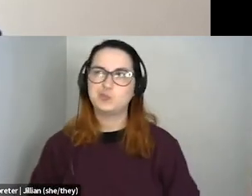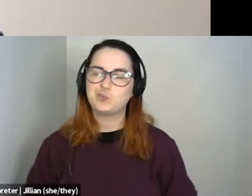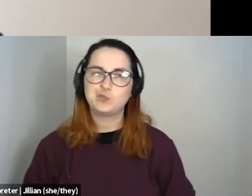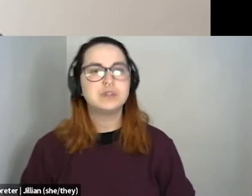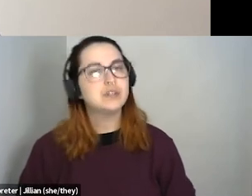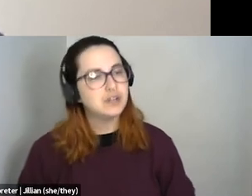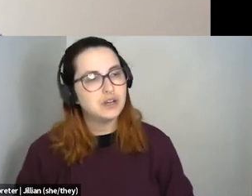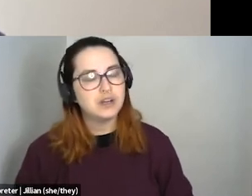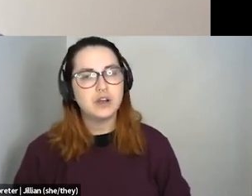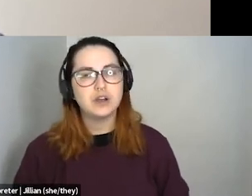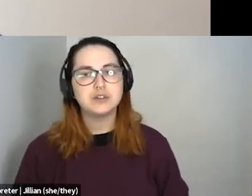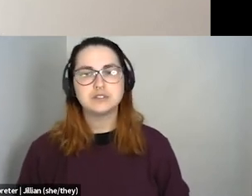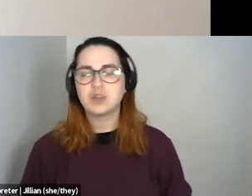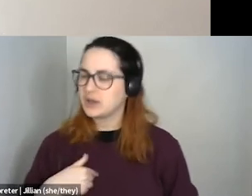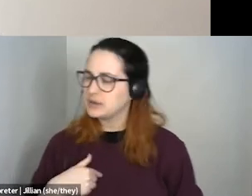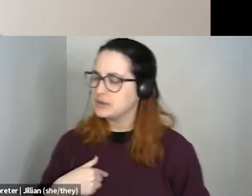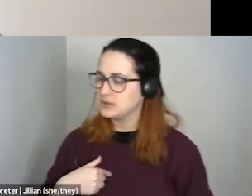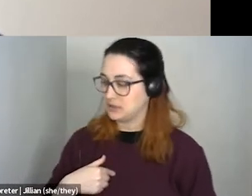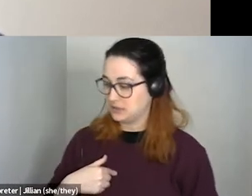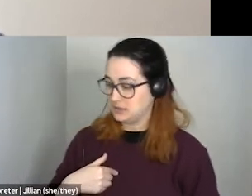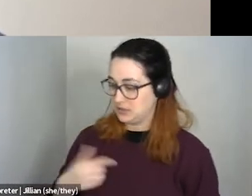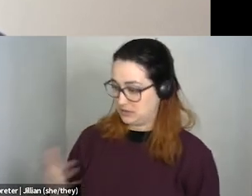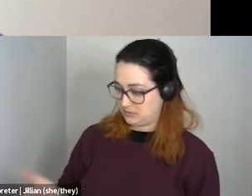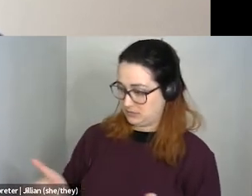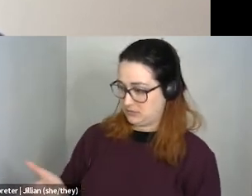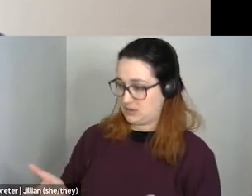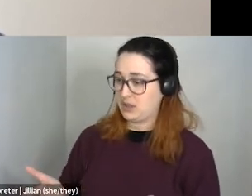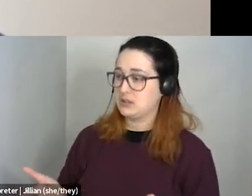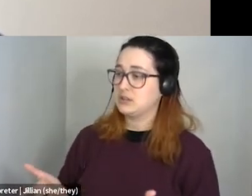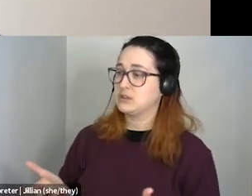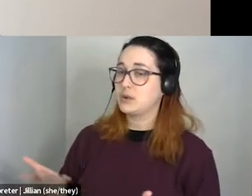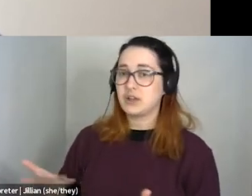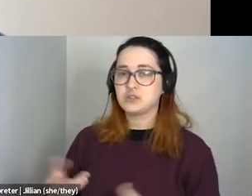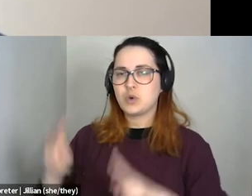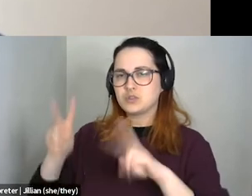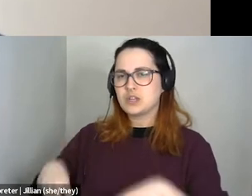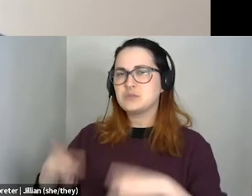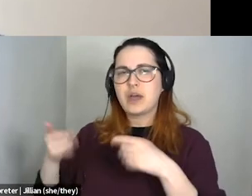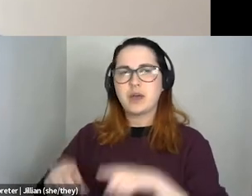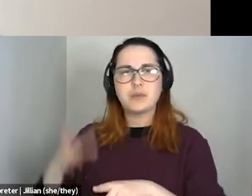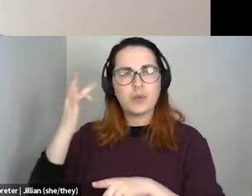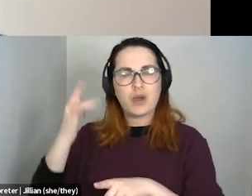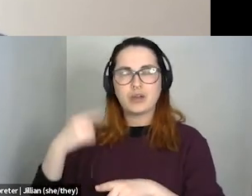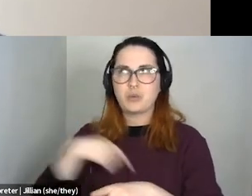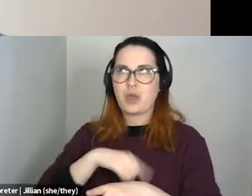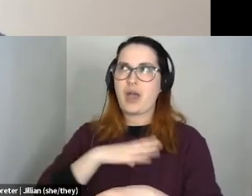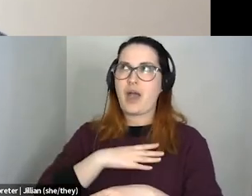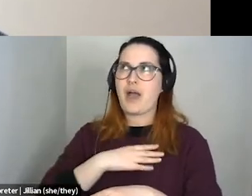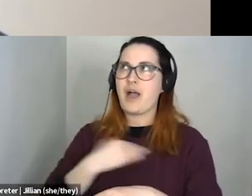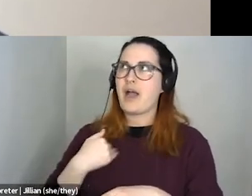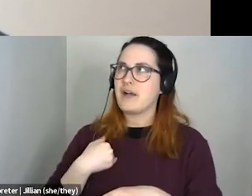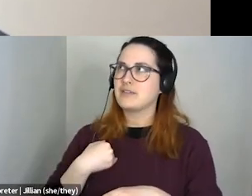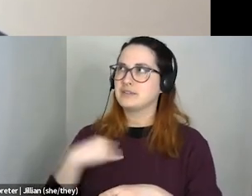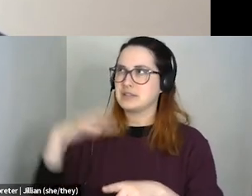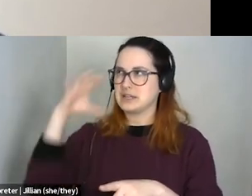of would say or get them to understand was that usually judgments happen because we've made an assumption in our head. And then we've